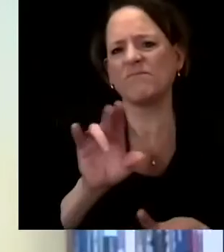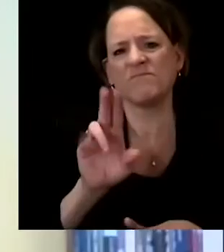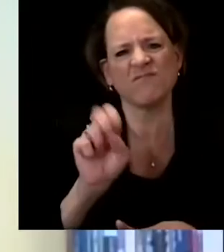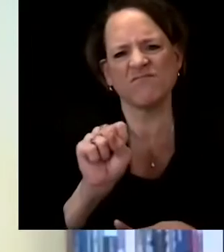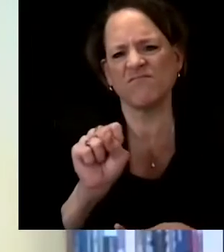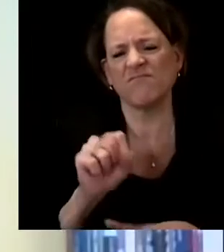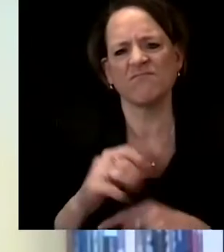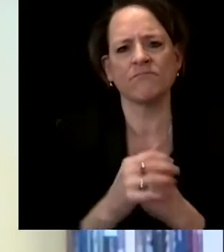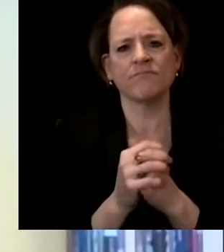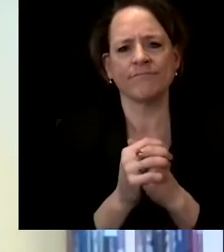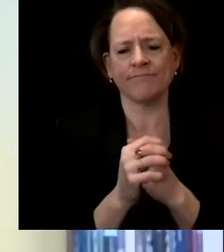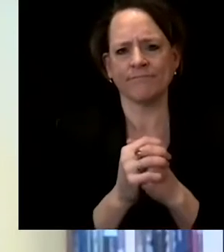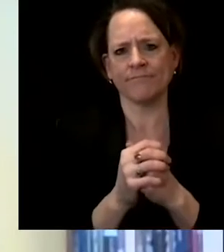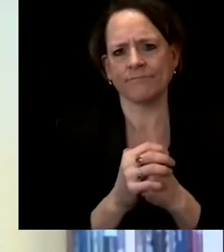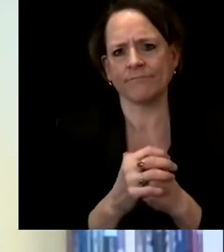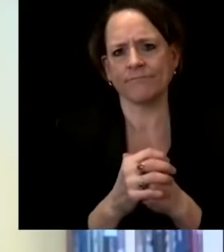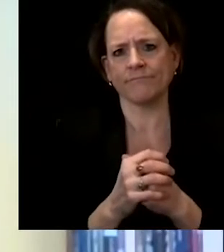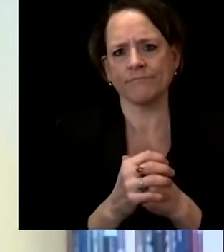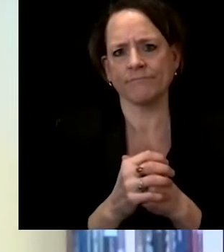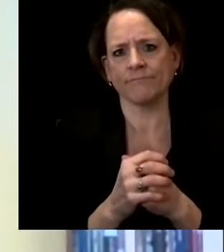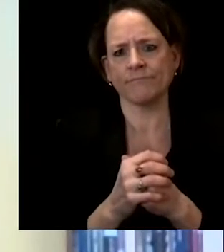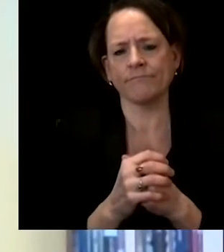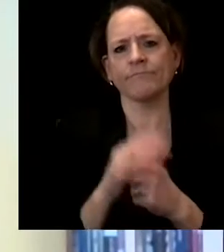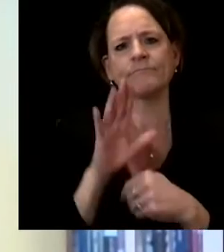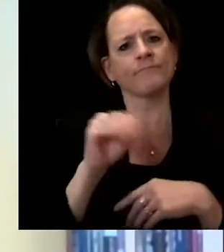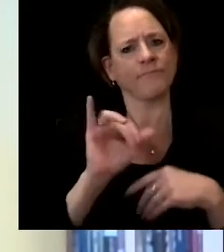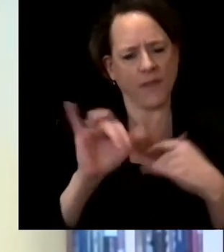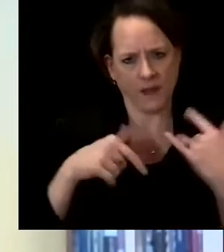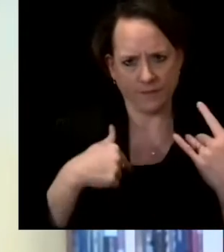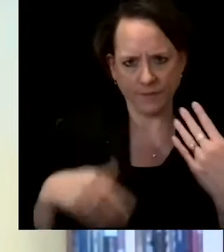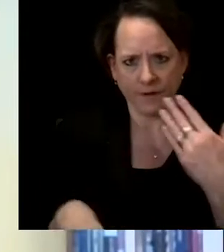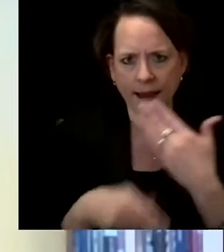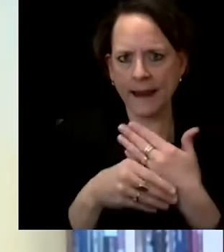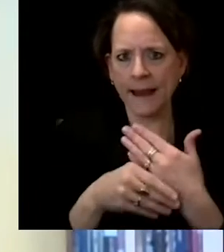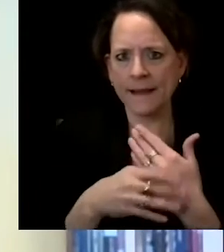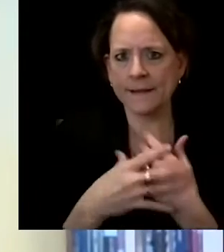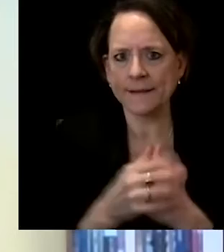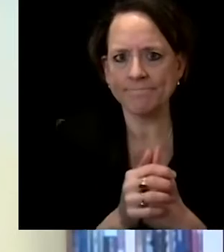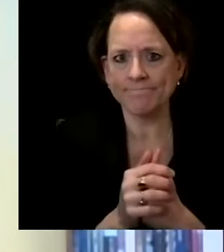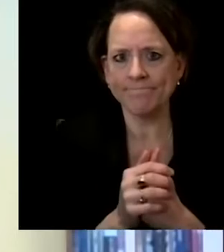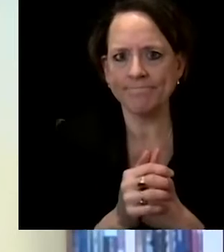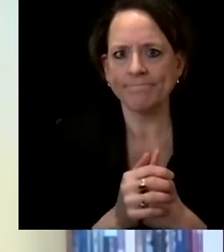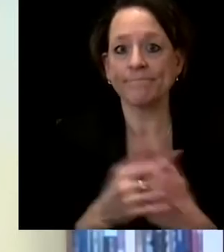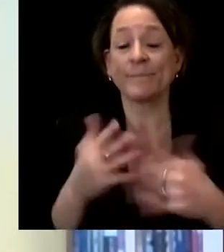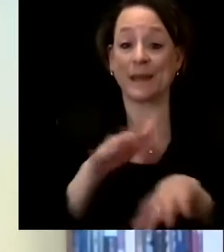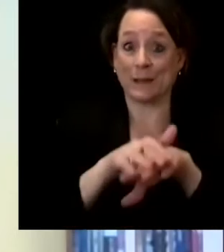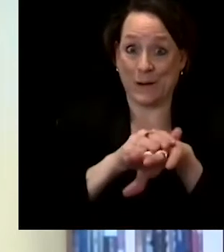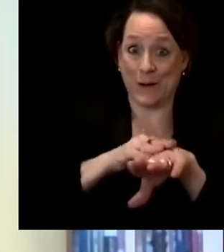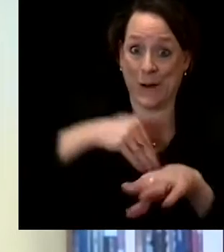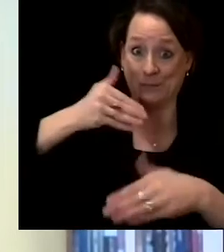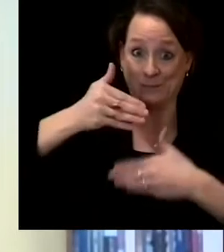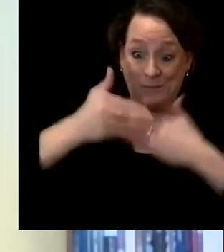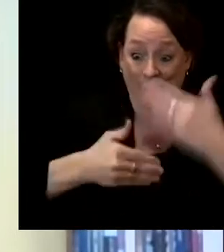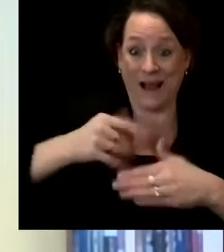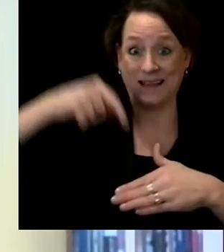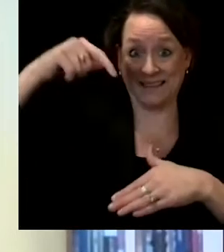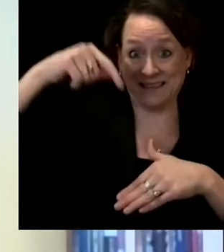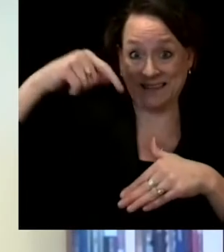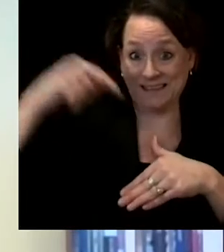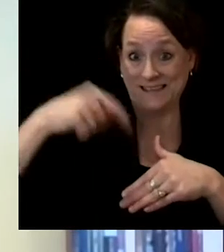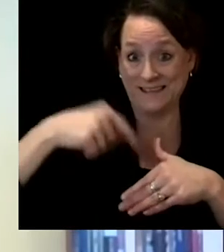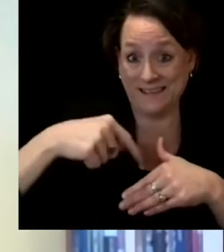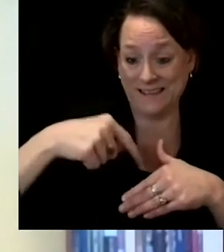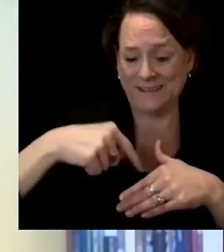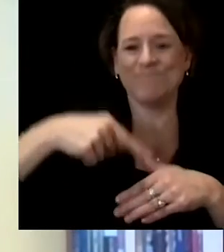It is the vaccine numbers that are holding us back. Let me give you an example here. If we wanted to